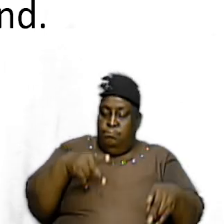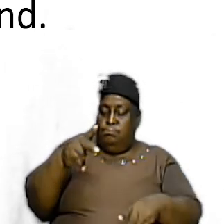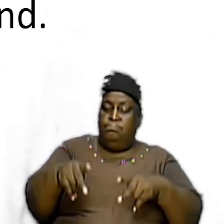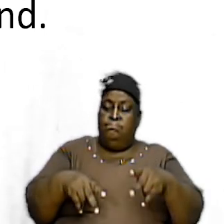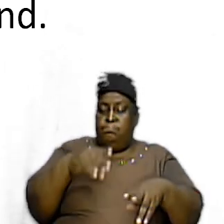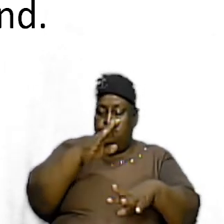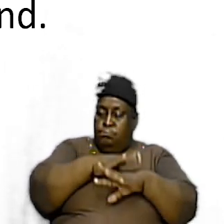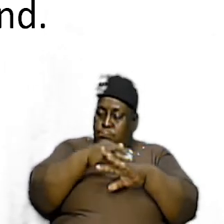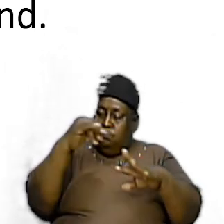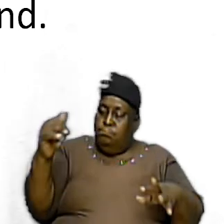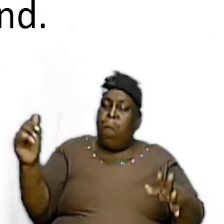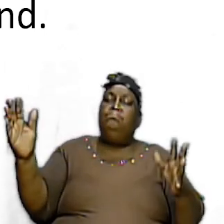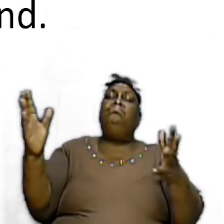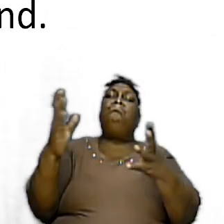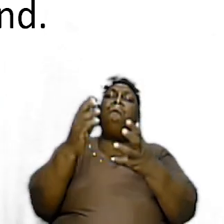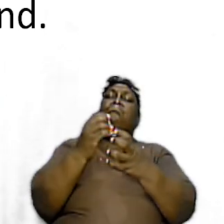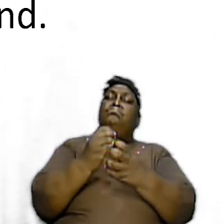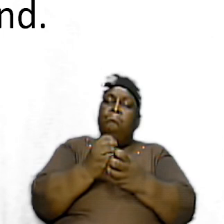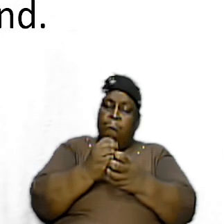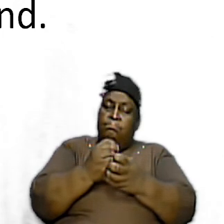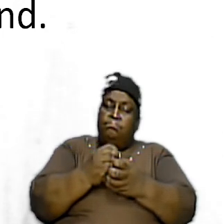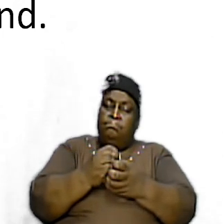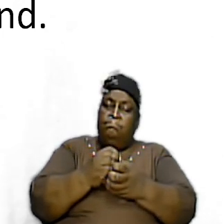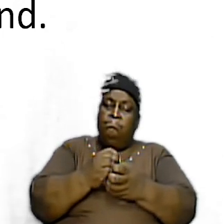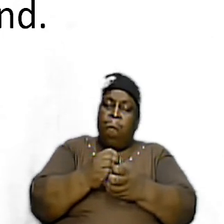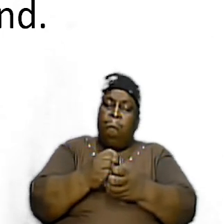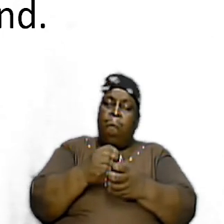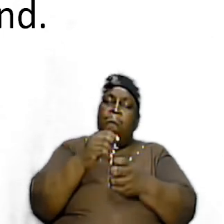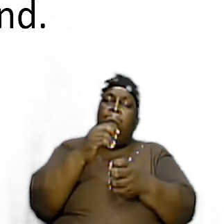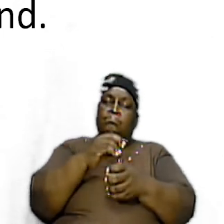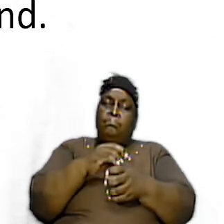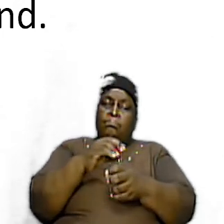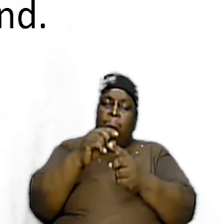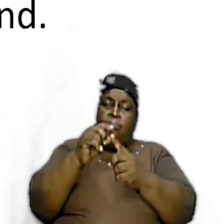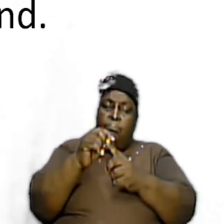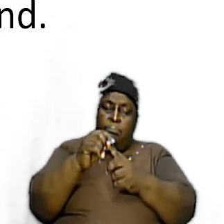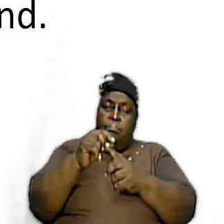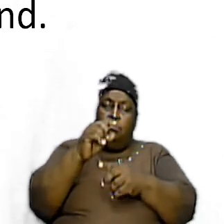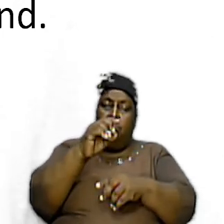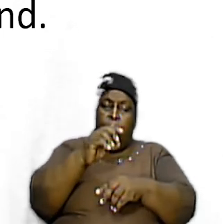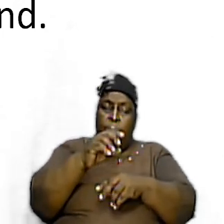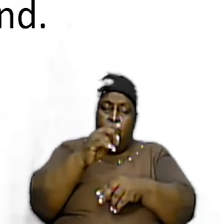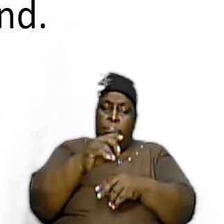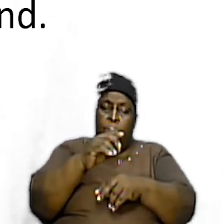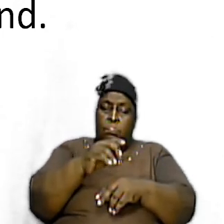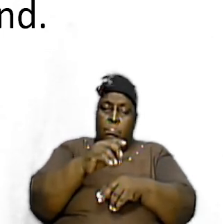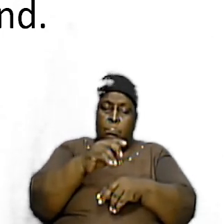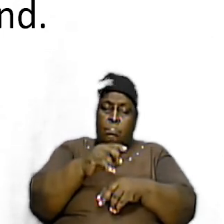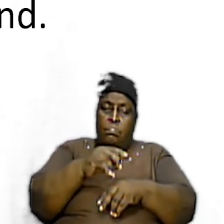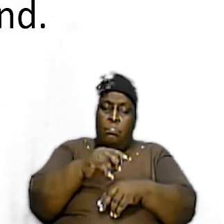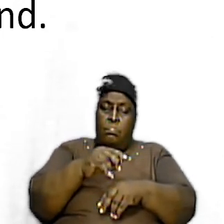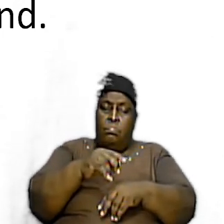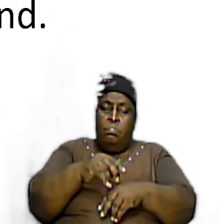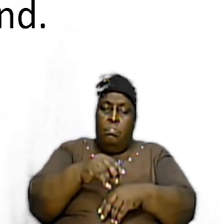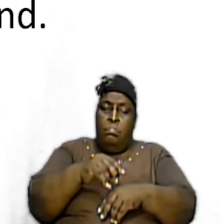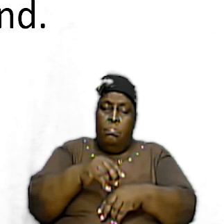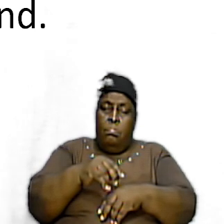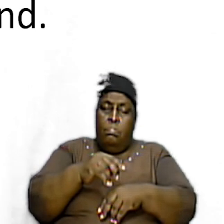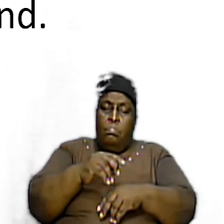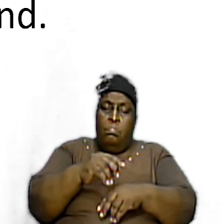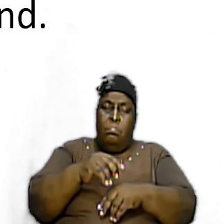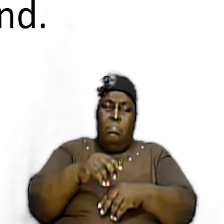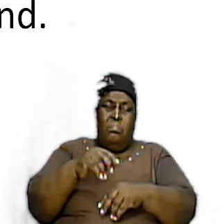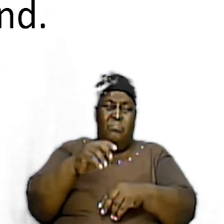out assembly and therefore the word church was applied to them so ecclesia